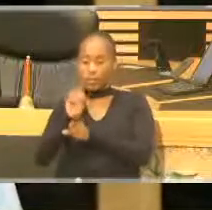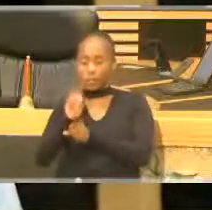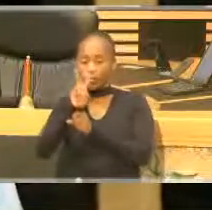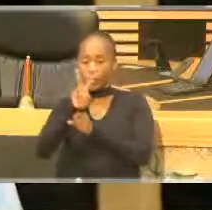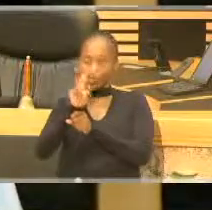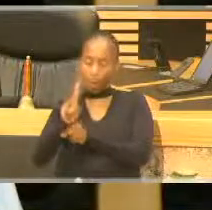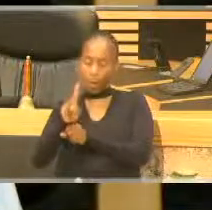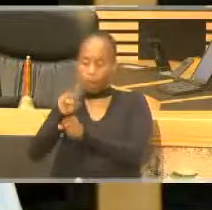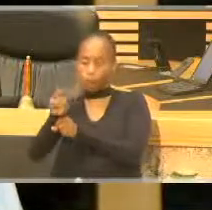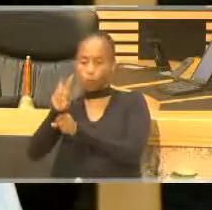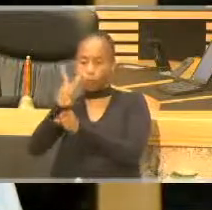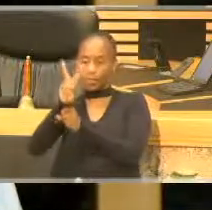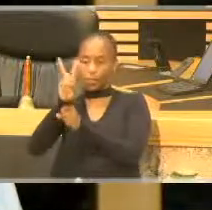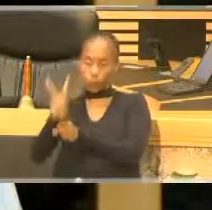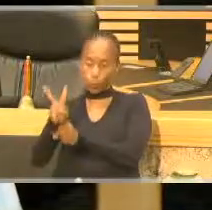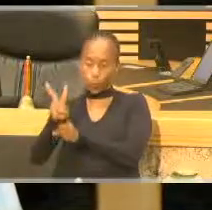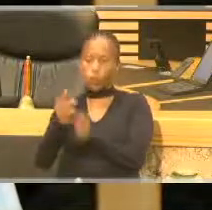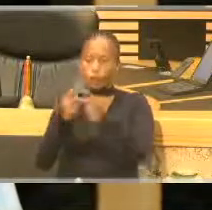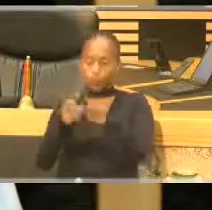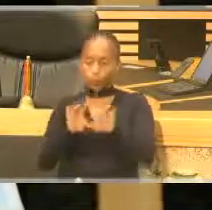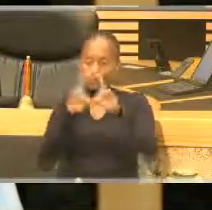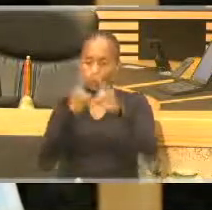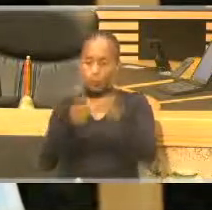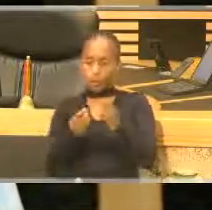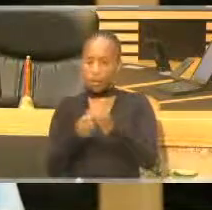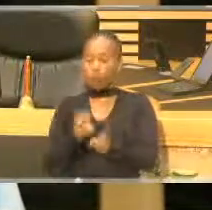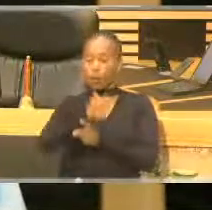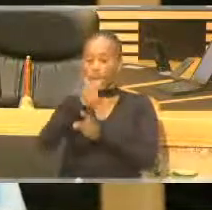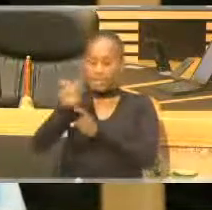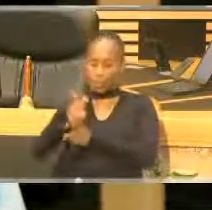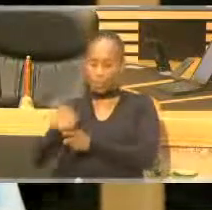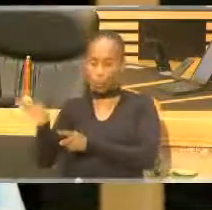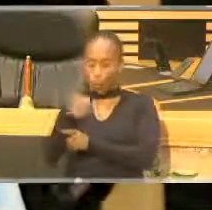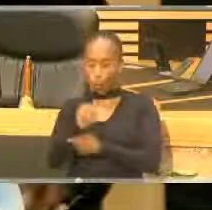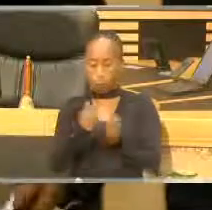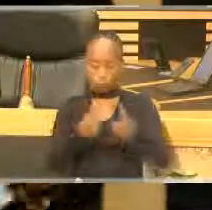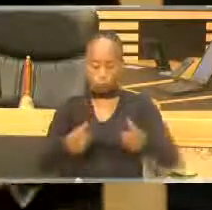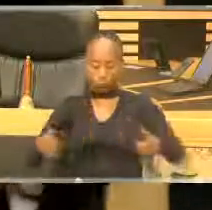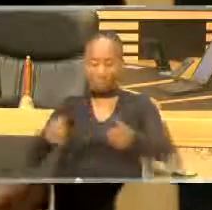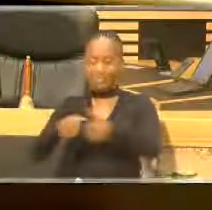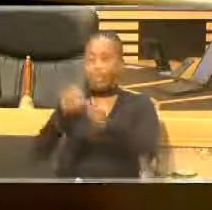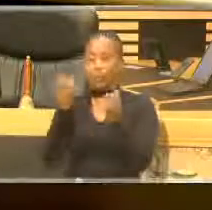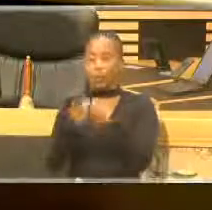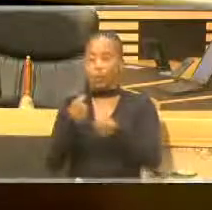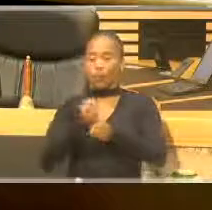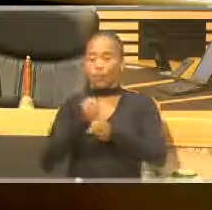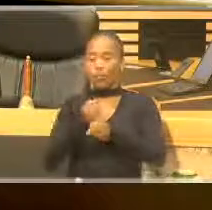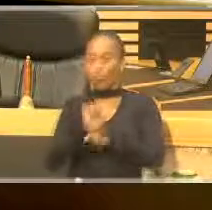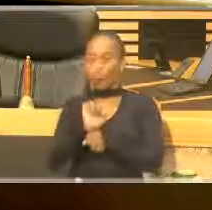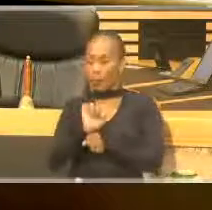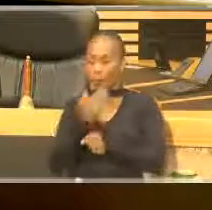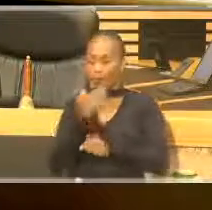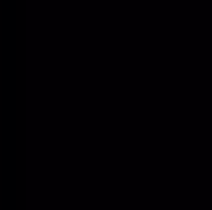Development, Environmental Affairs and Tourism, and all these entities. Thank you very much, Honourable Acting Speaker. Thank you very much.